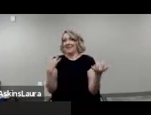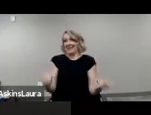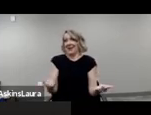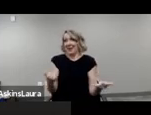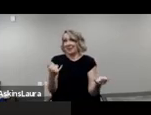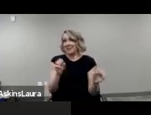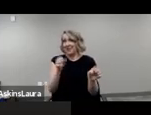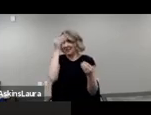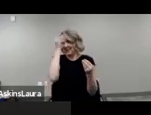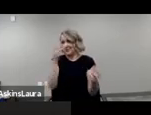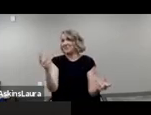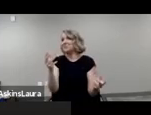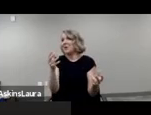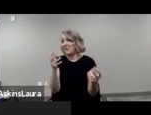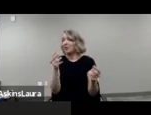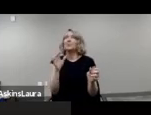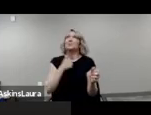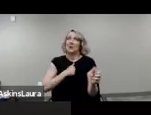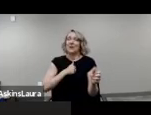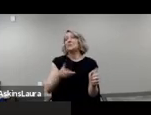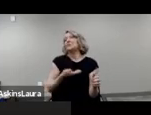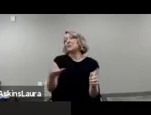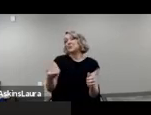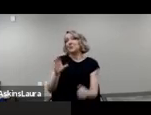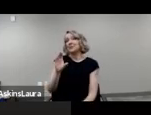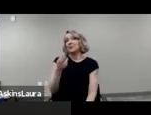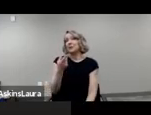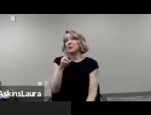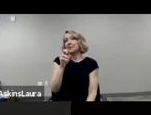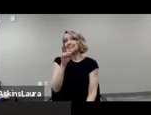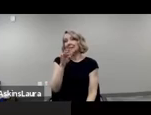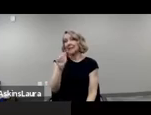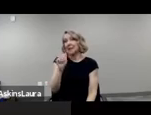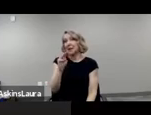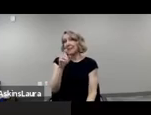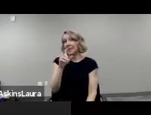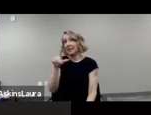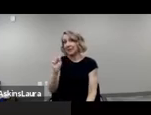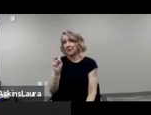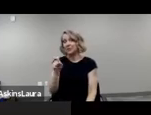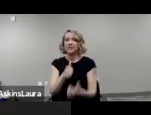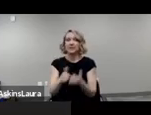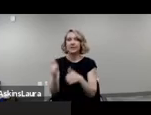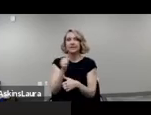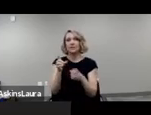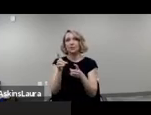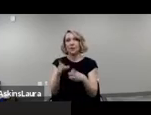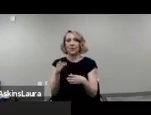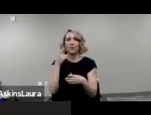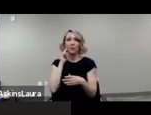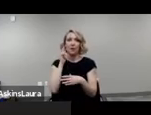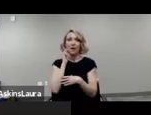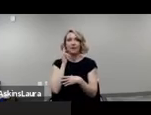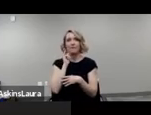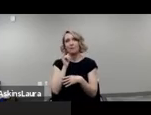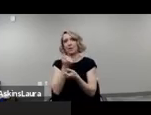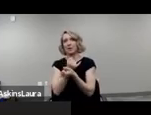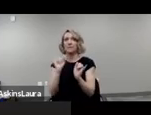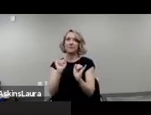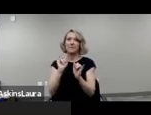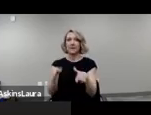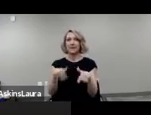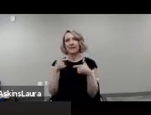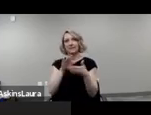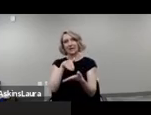with you Christina. Christina Mills is the Executive Director of California Foundation for Independent Living Centers. Before she